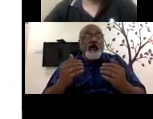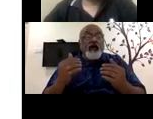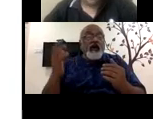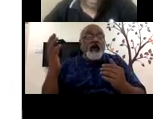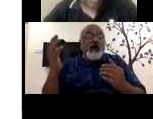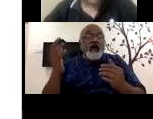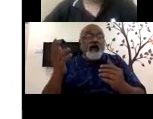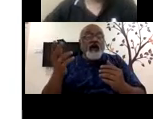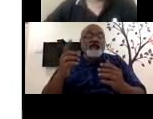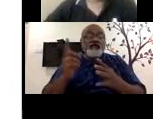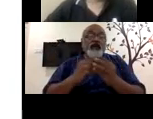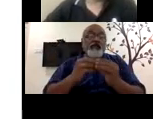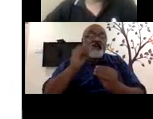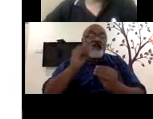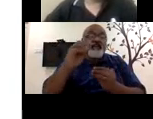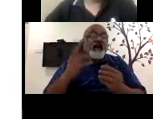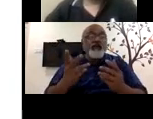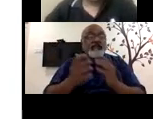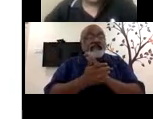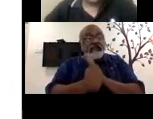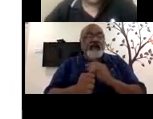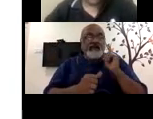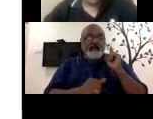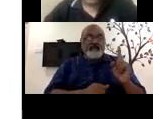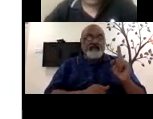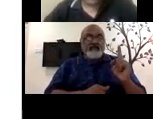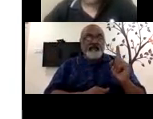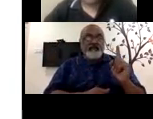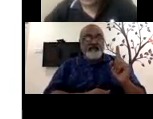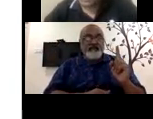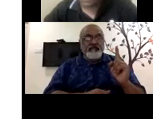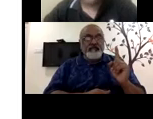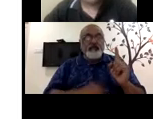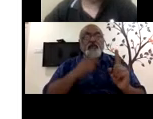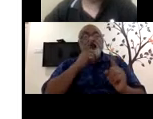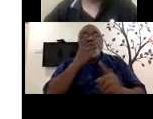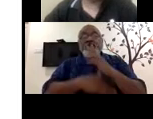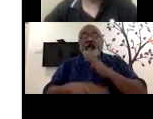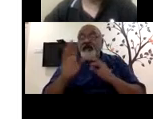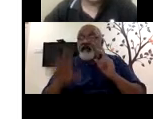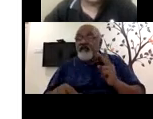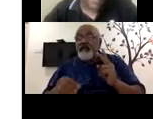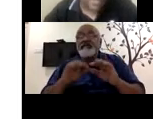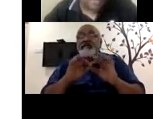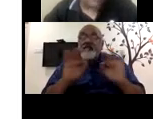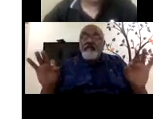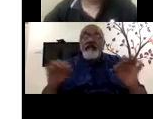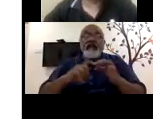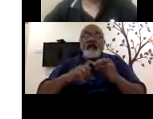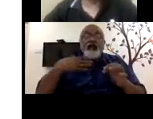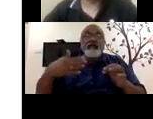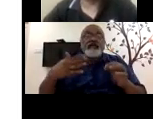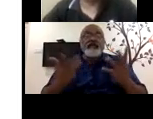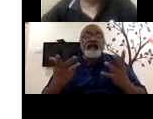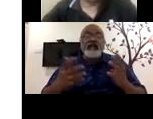based on certain skill and then, uh, they say, okay, basic qualification is this, I train the person for that